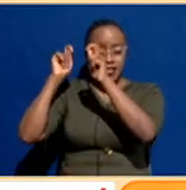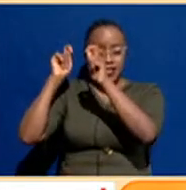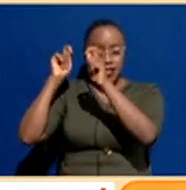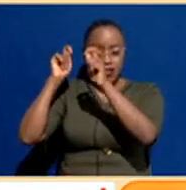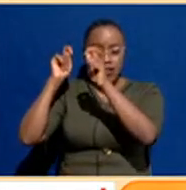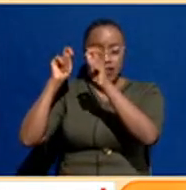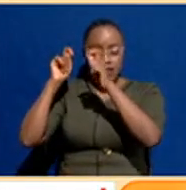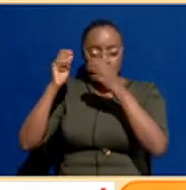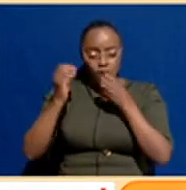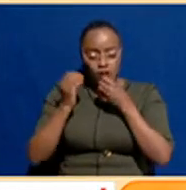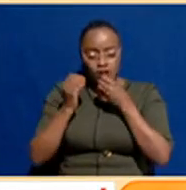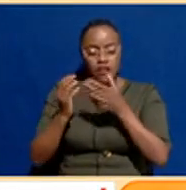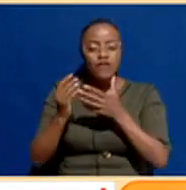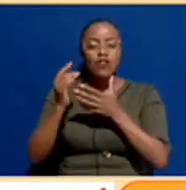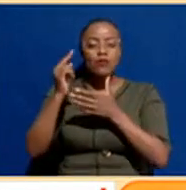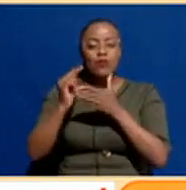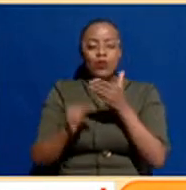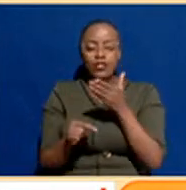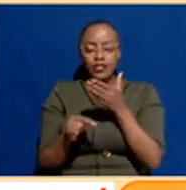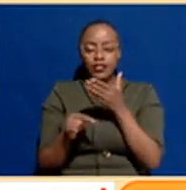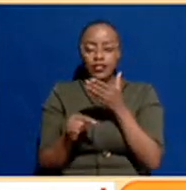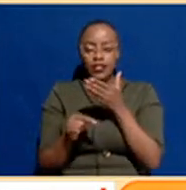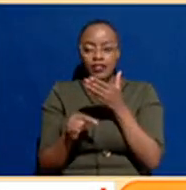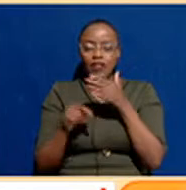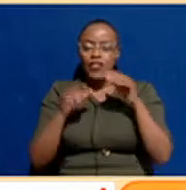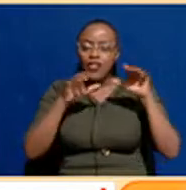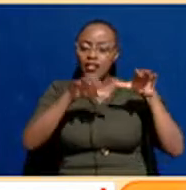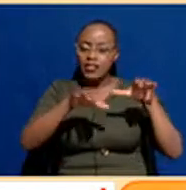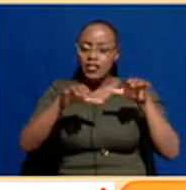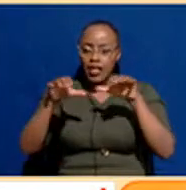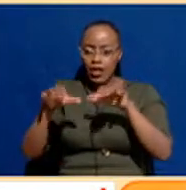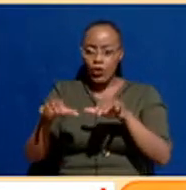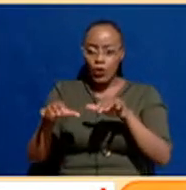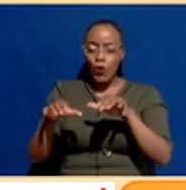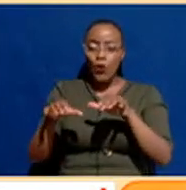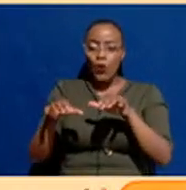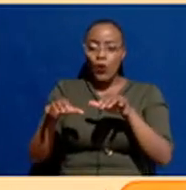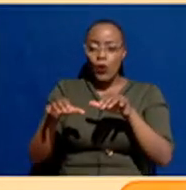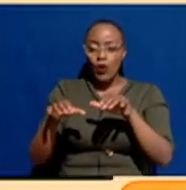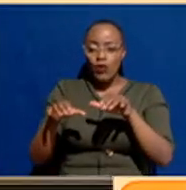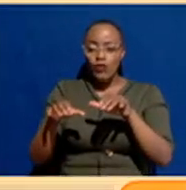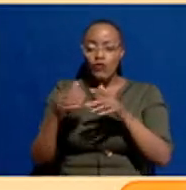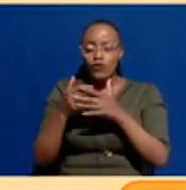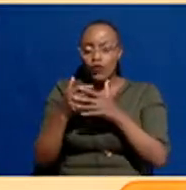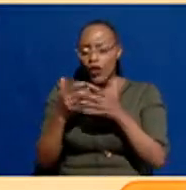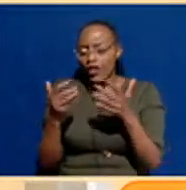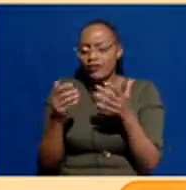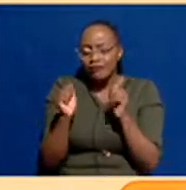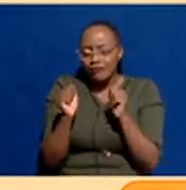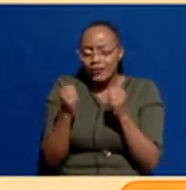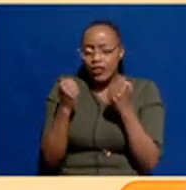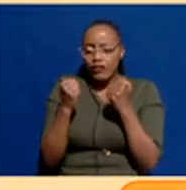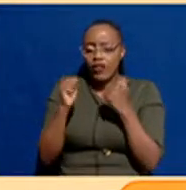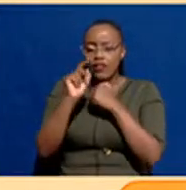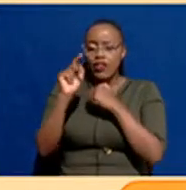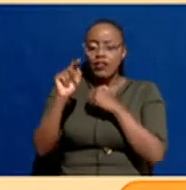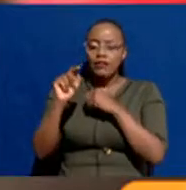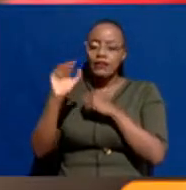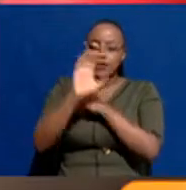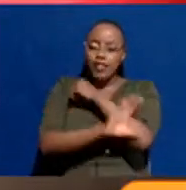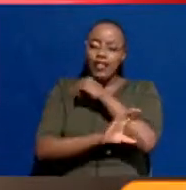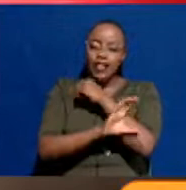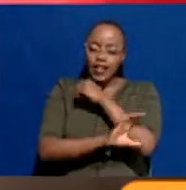let her know the struggle for an ecologically safe Kenya and the planet